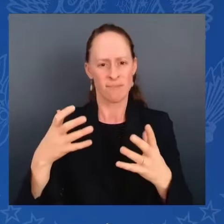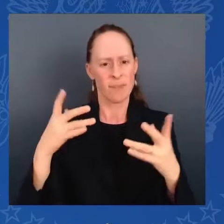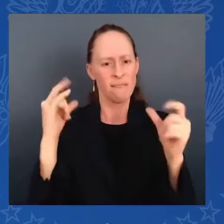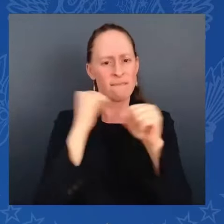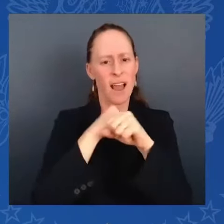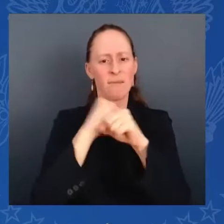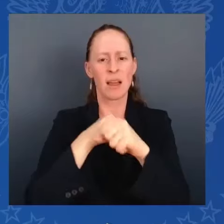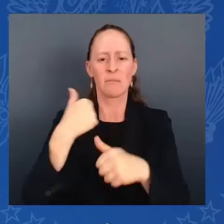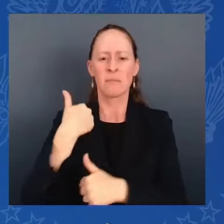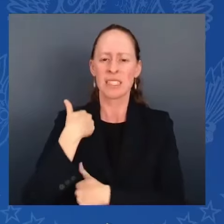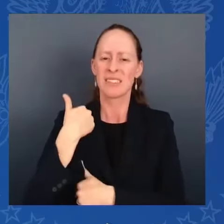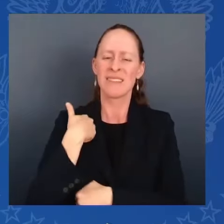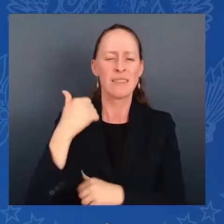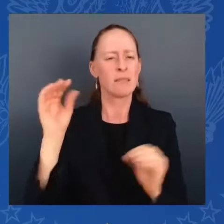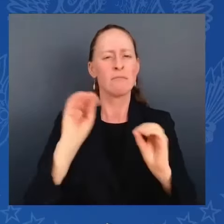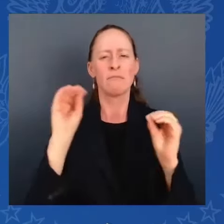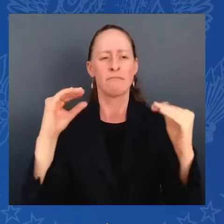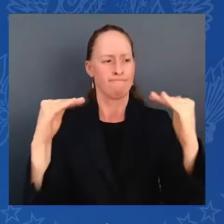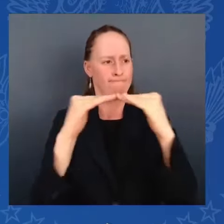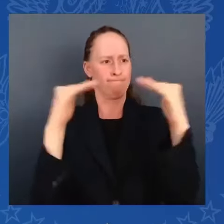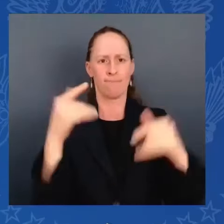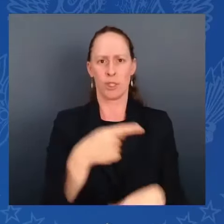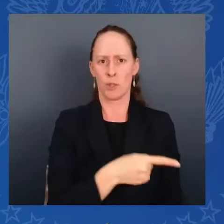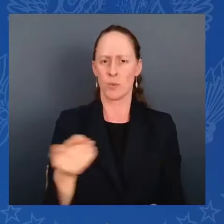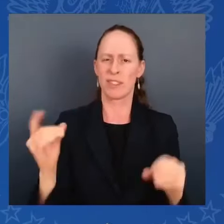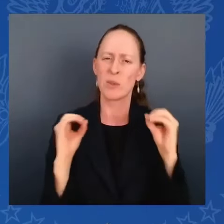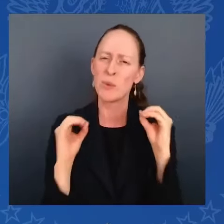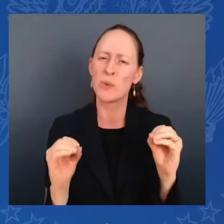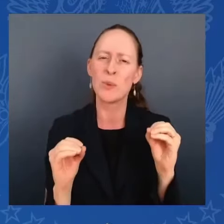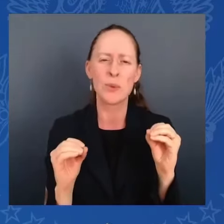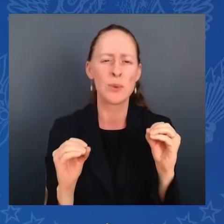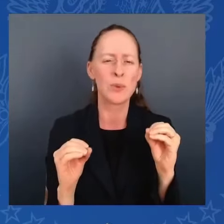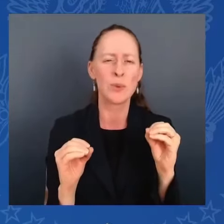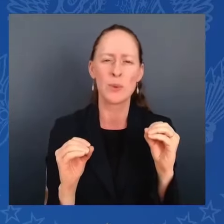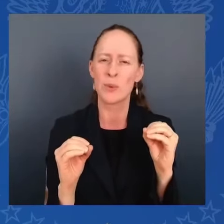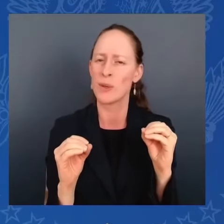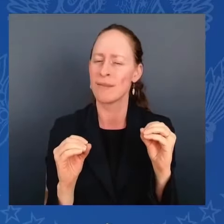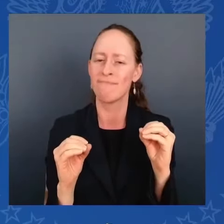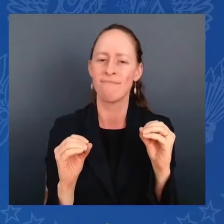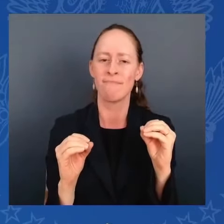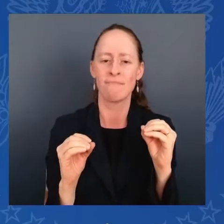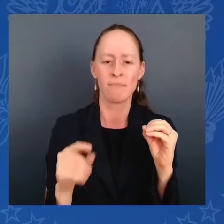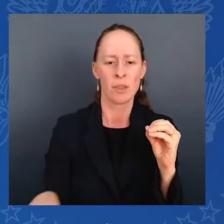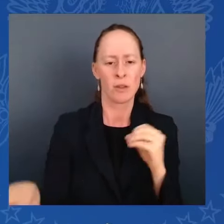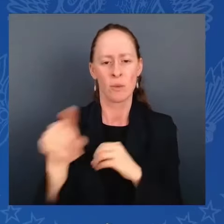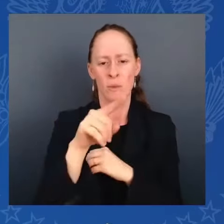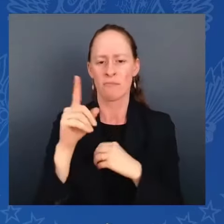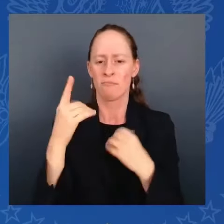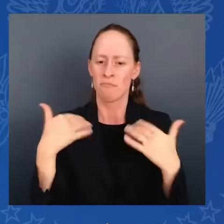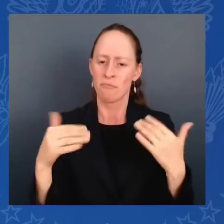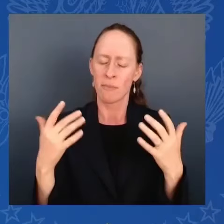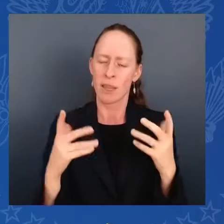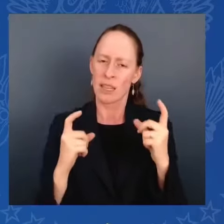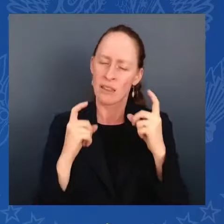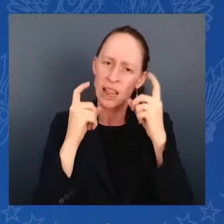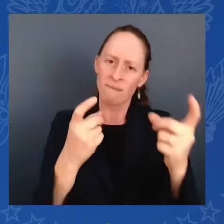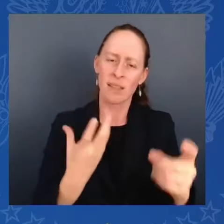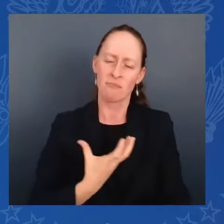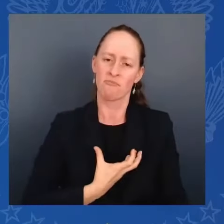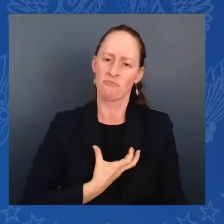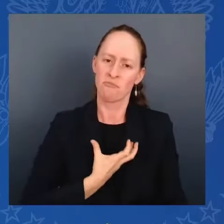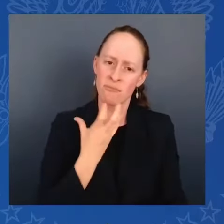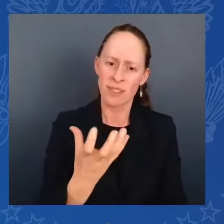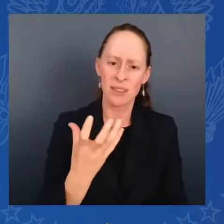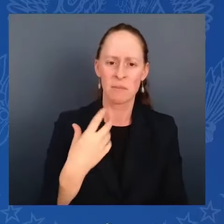powerful, as decent, and as giving as our military. I'm so damn proud to be your Commander-in-Chief. Happy